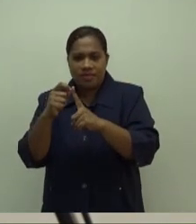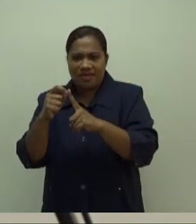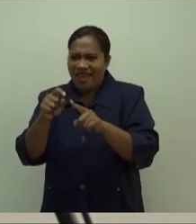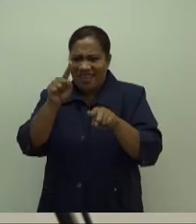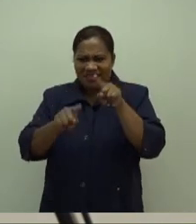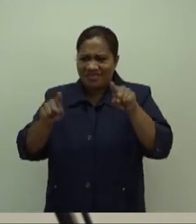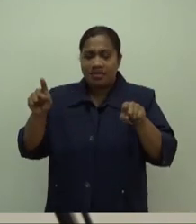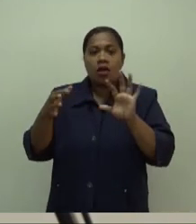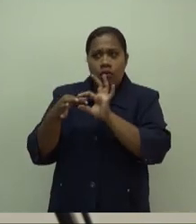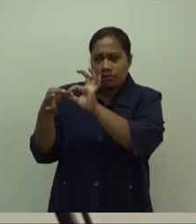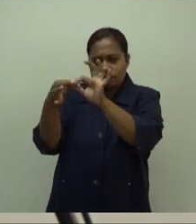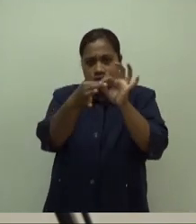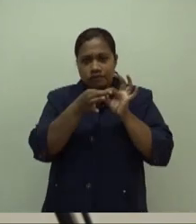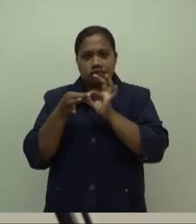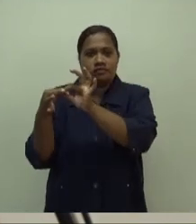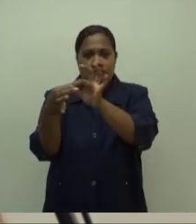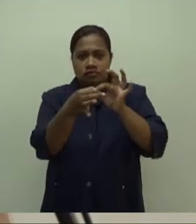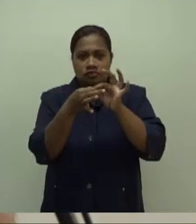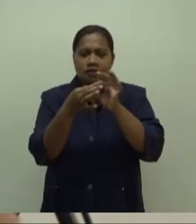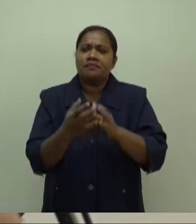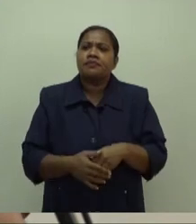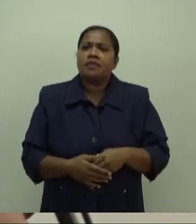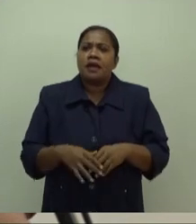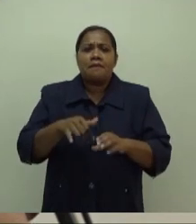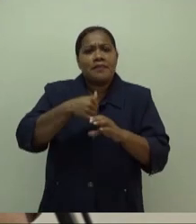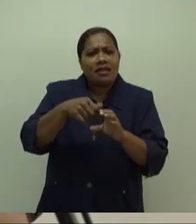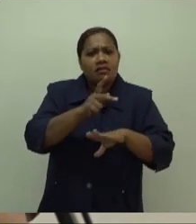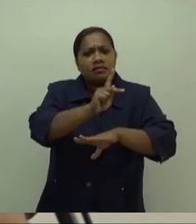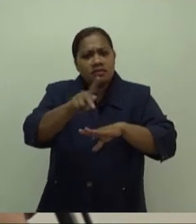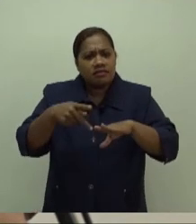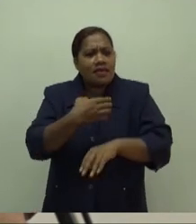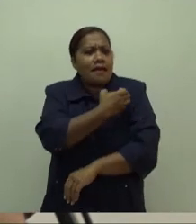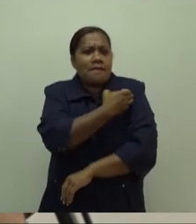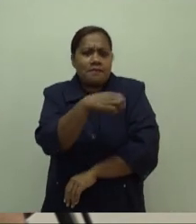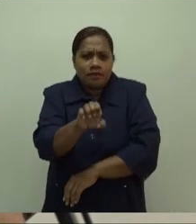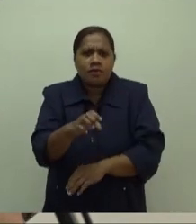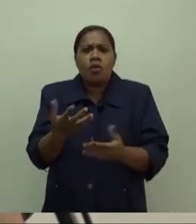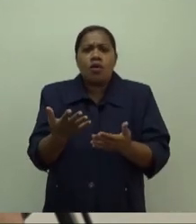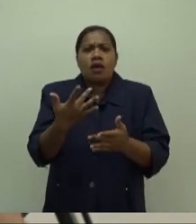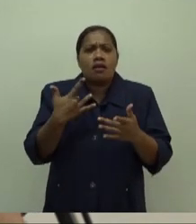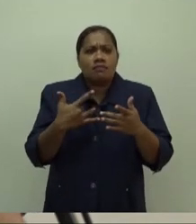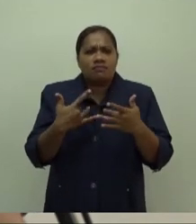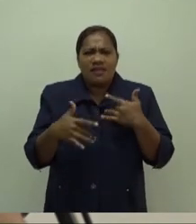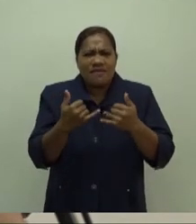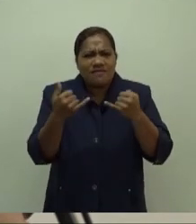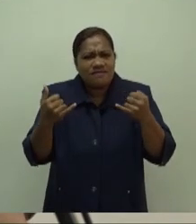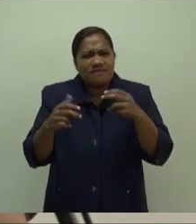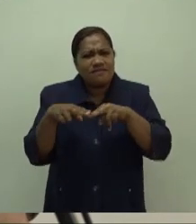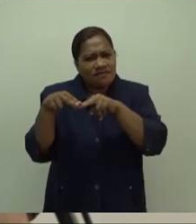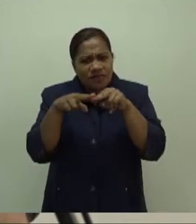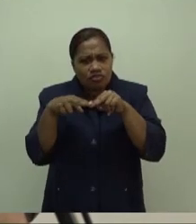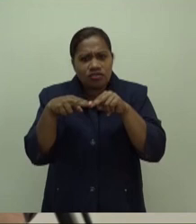Medical Services Pacific, Empower, Lifeline Fiji, National Committee on Preventing